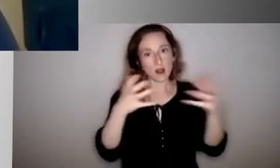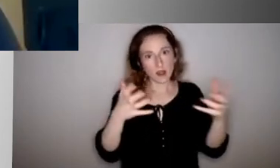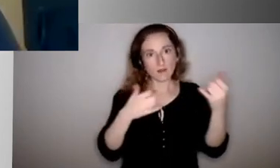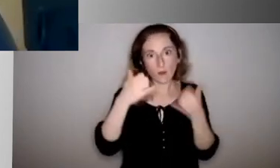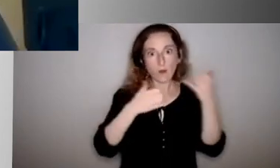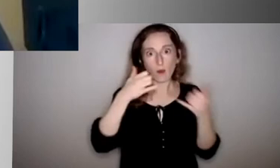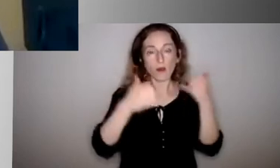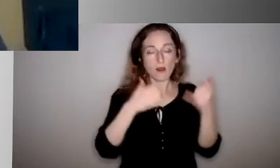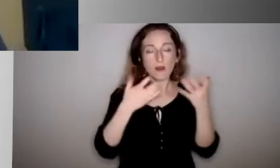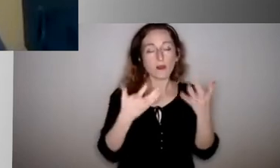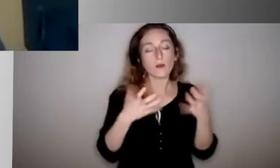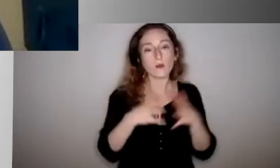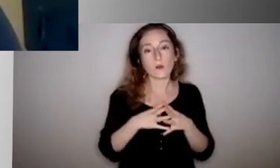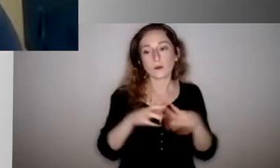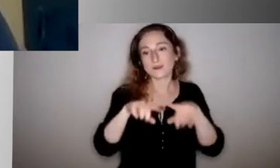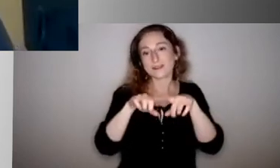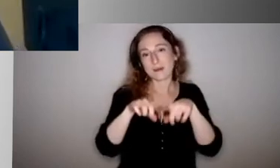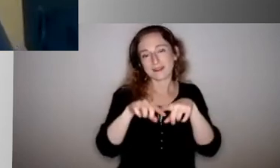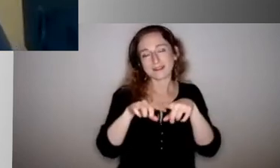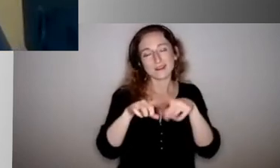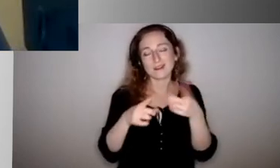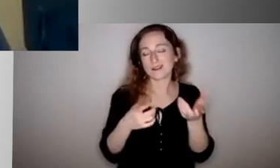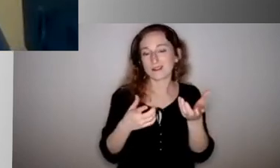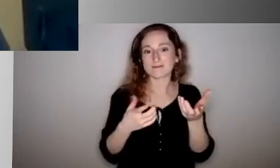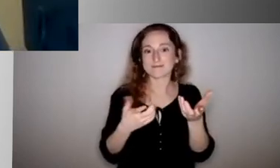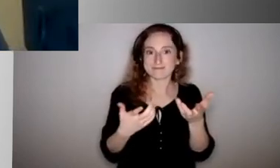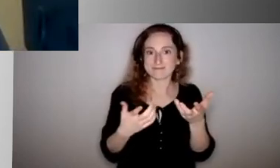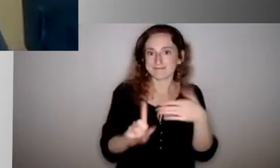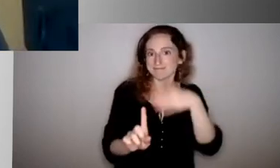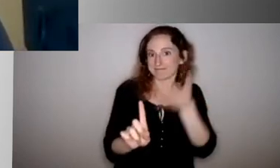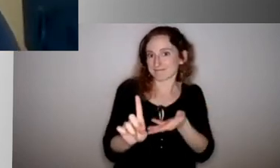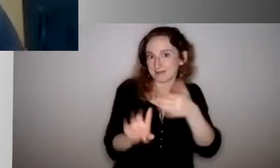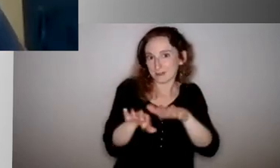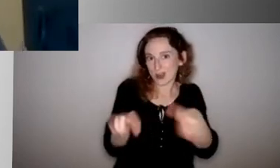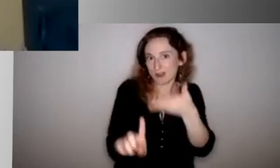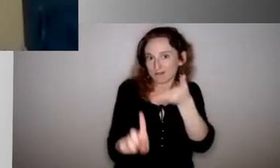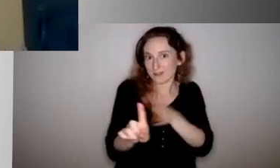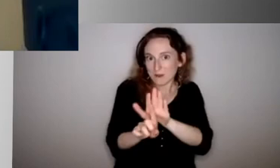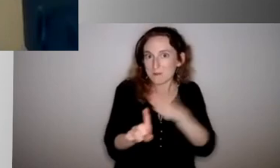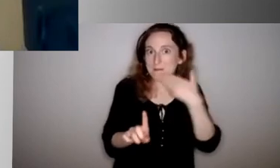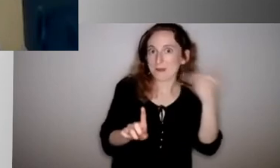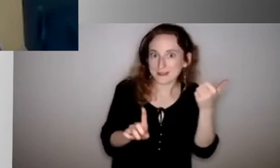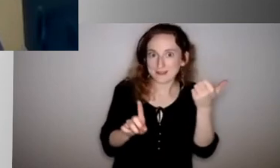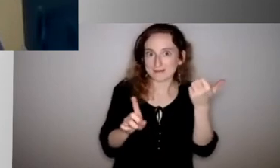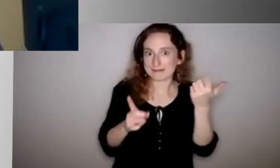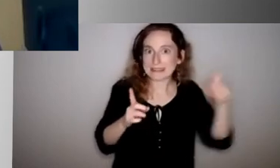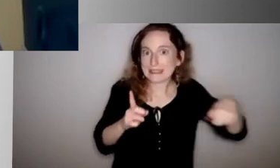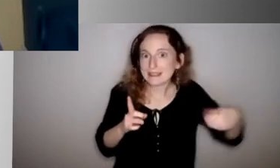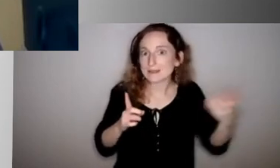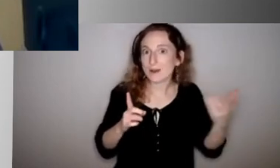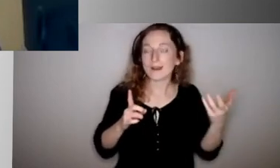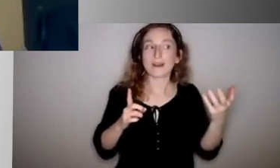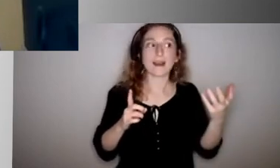on exactly what you said. Is that in the child's best interest? And is it a case conference decision to decide what kind of